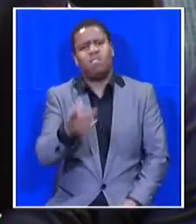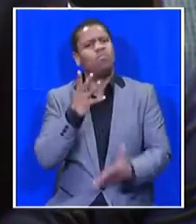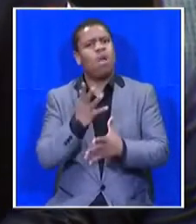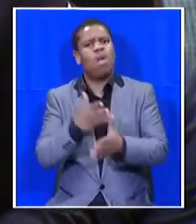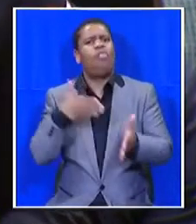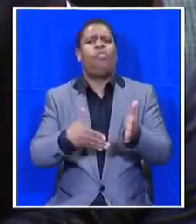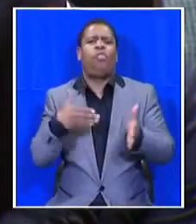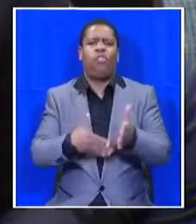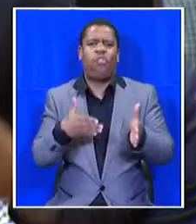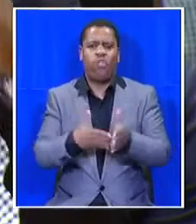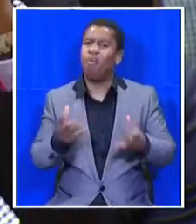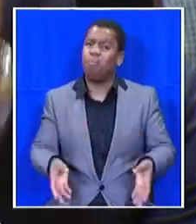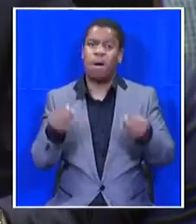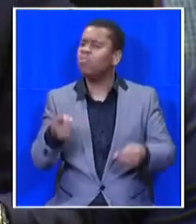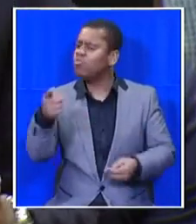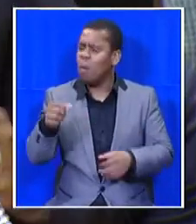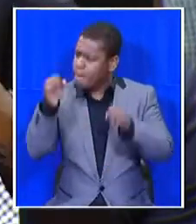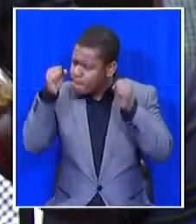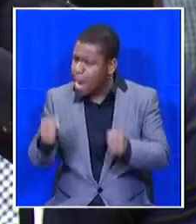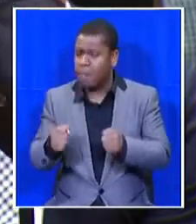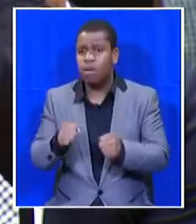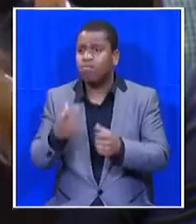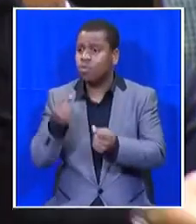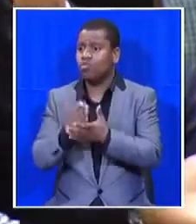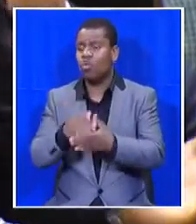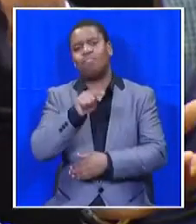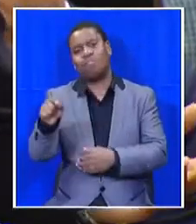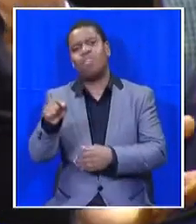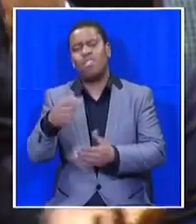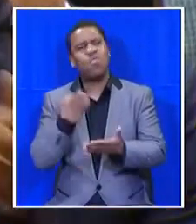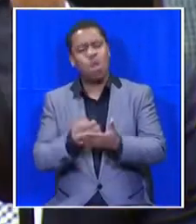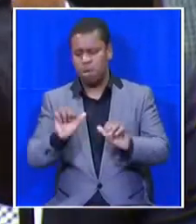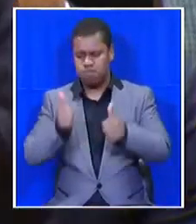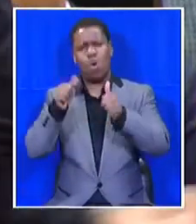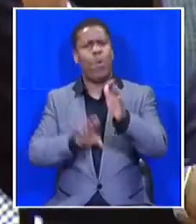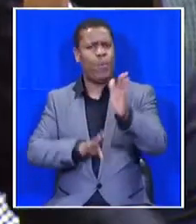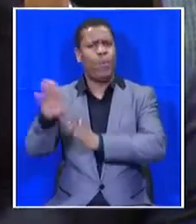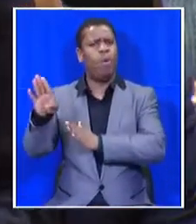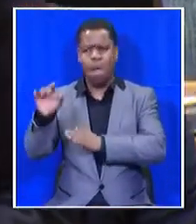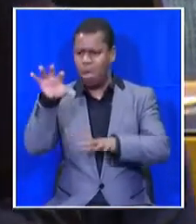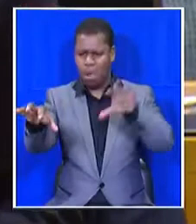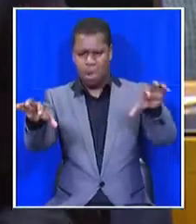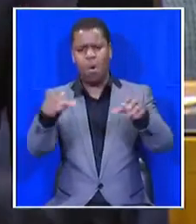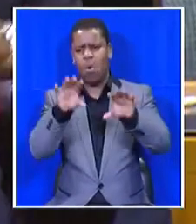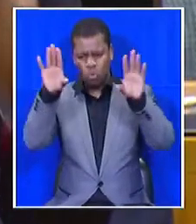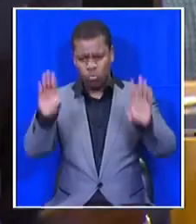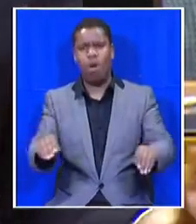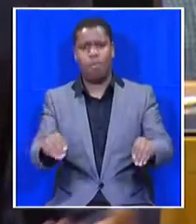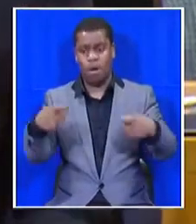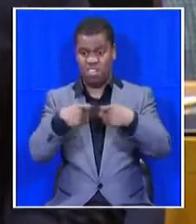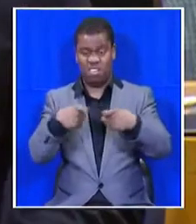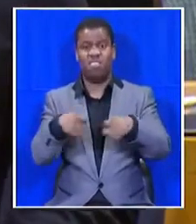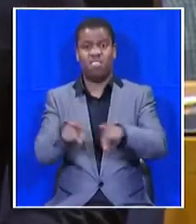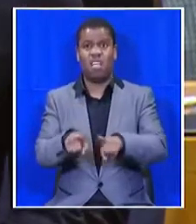what deliberate steps are you going to take to ensure that we stabilize our economy and stop this war between Treasury and